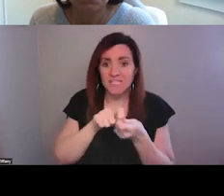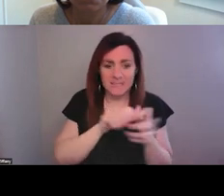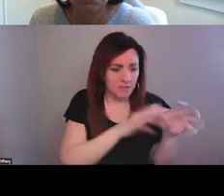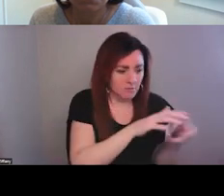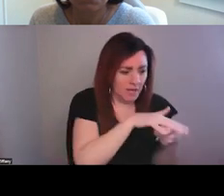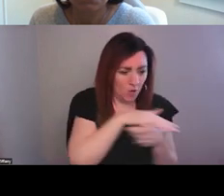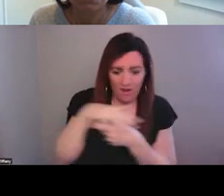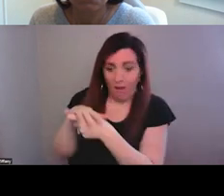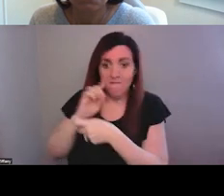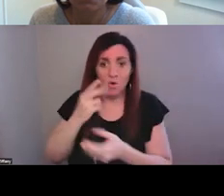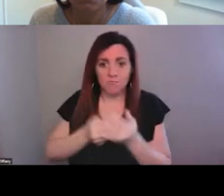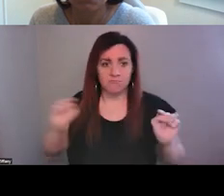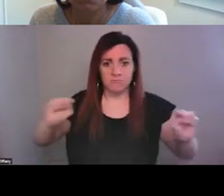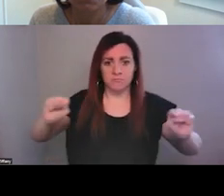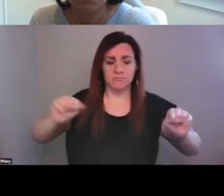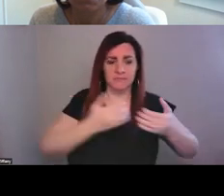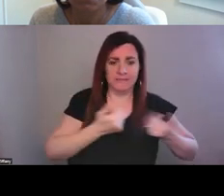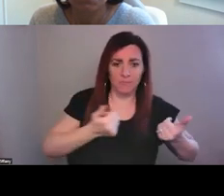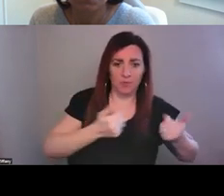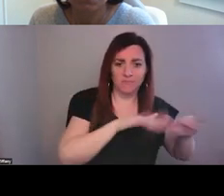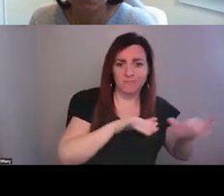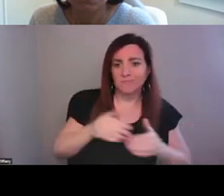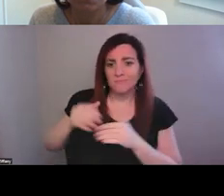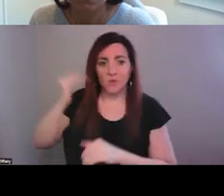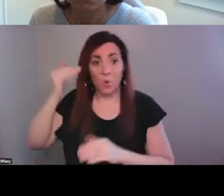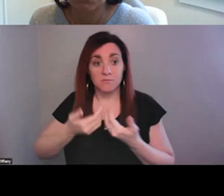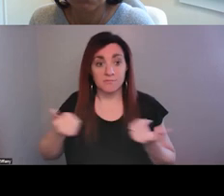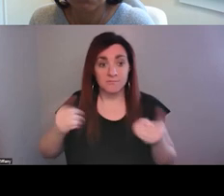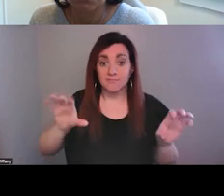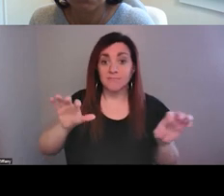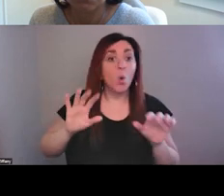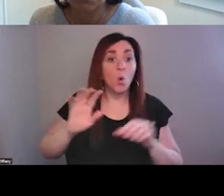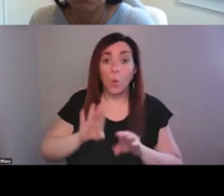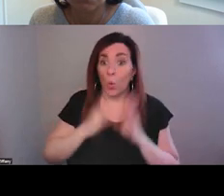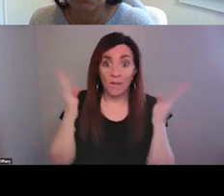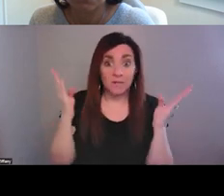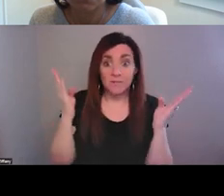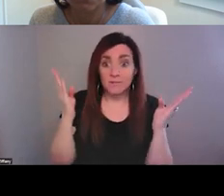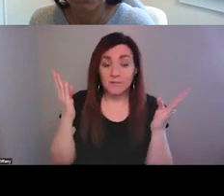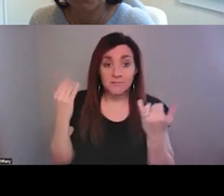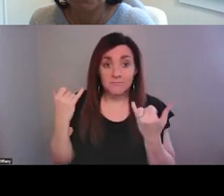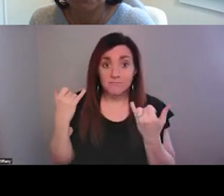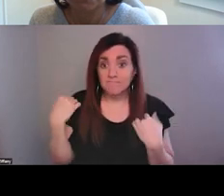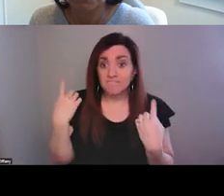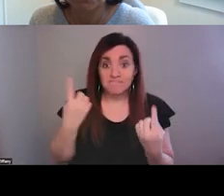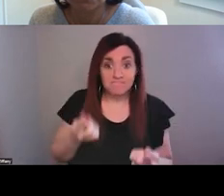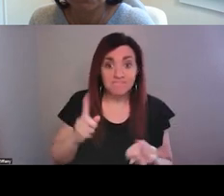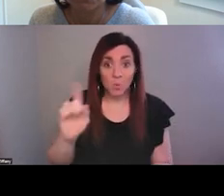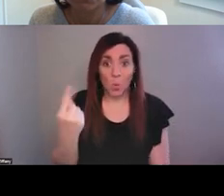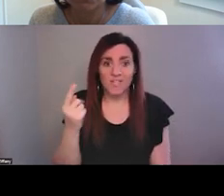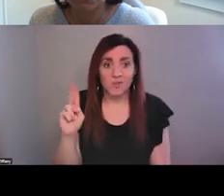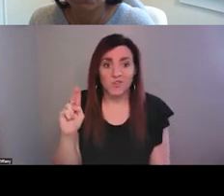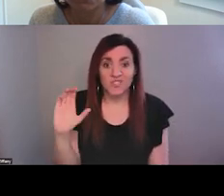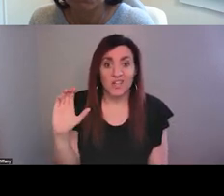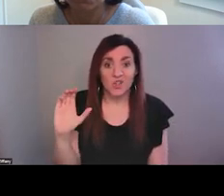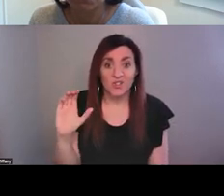We opened that and that has been, at this point, the only urgent care in the Charlotte